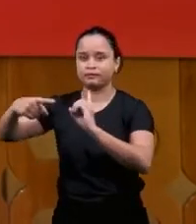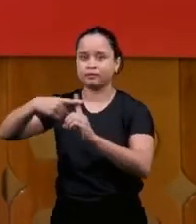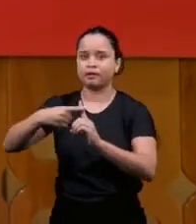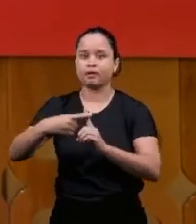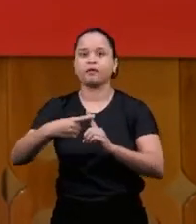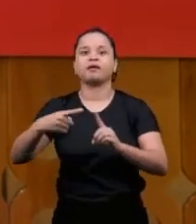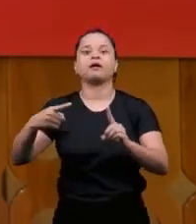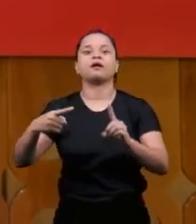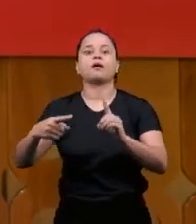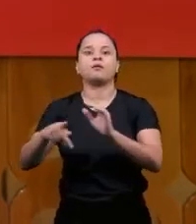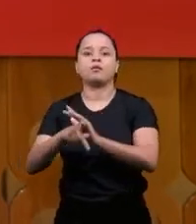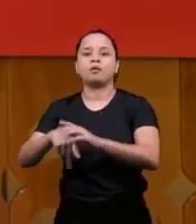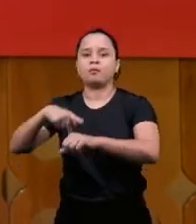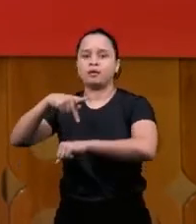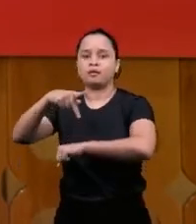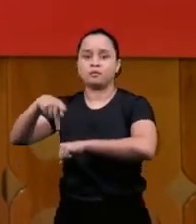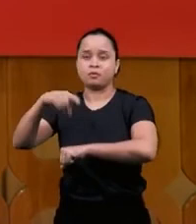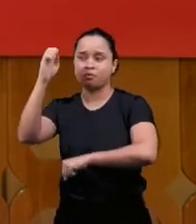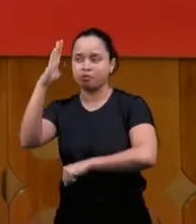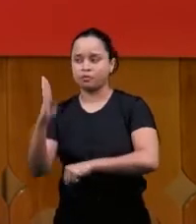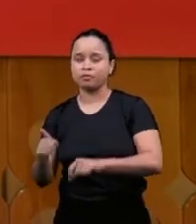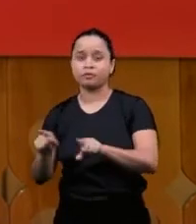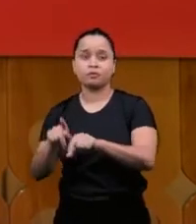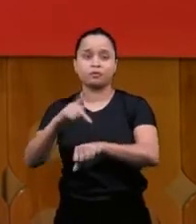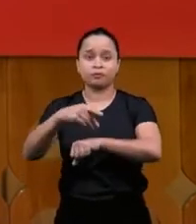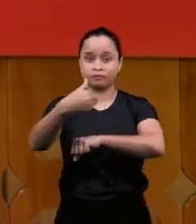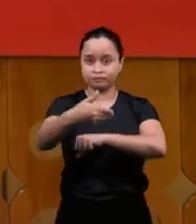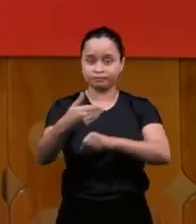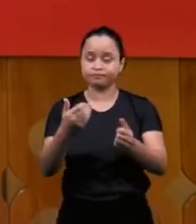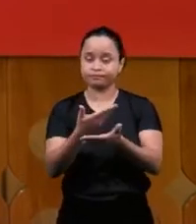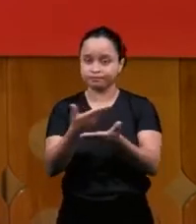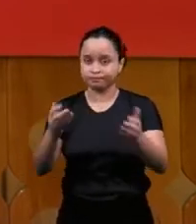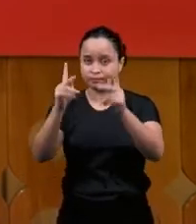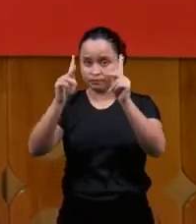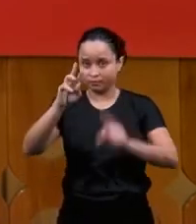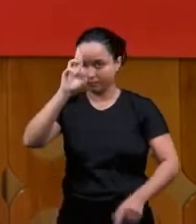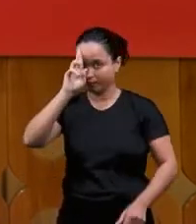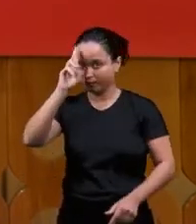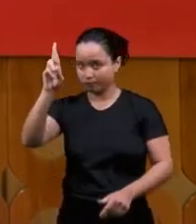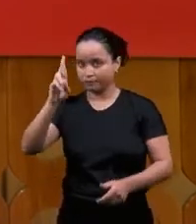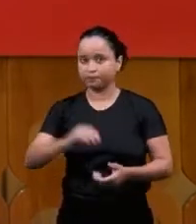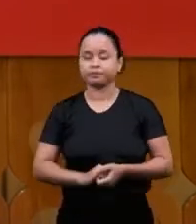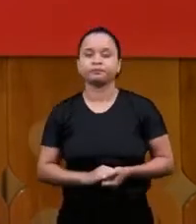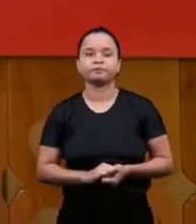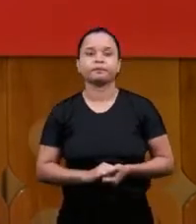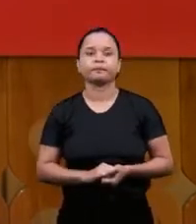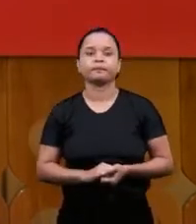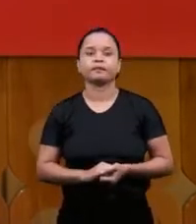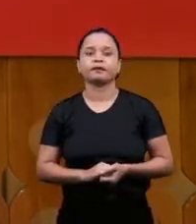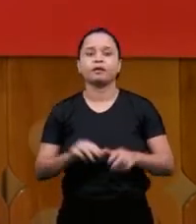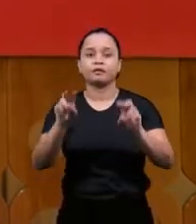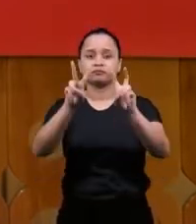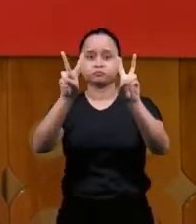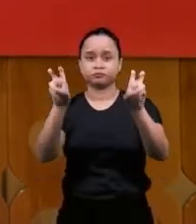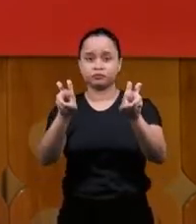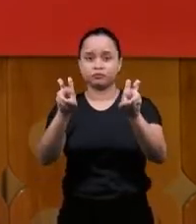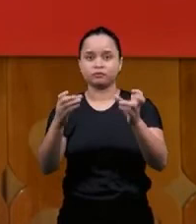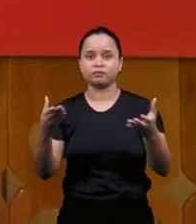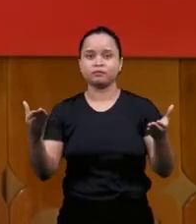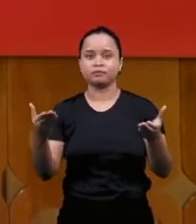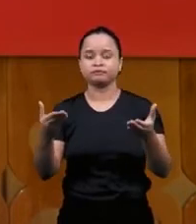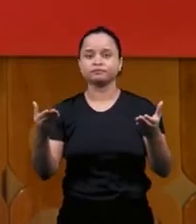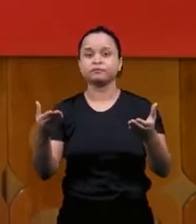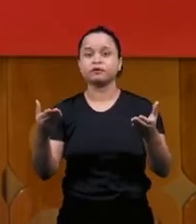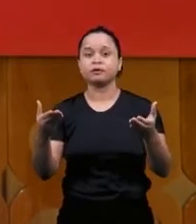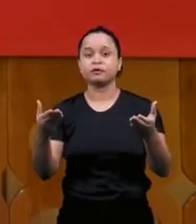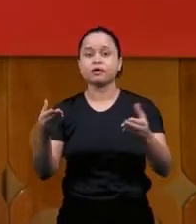with the peace of the Lord our topic here is about the ministry the